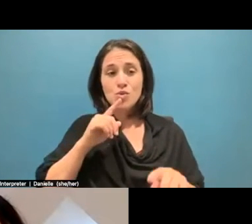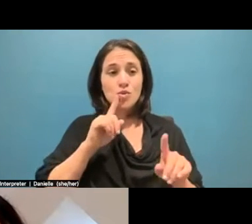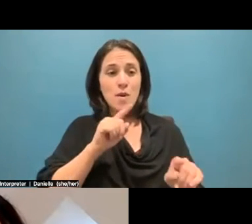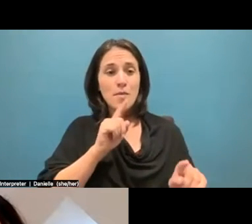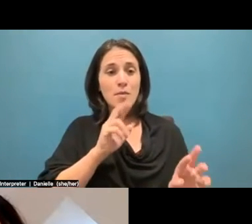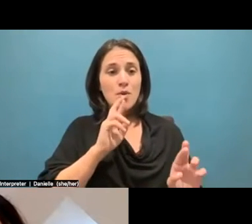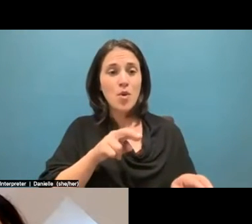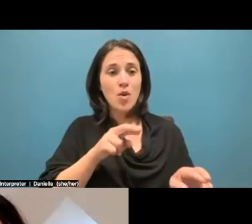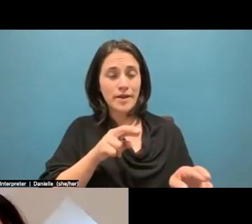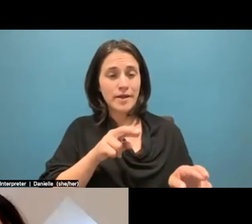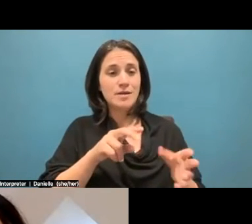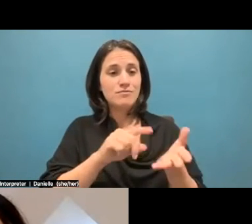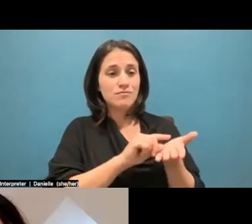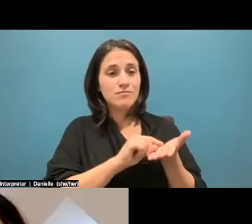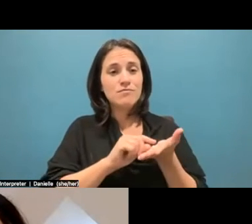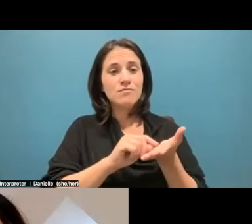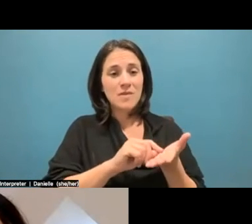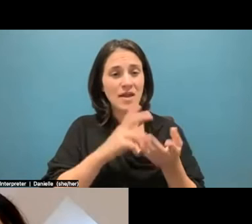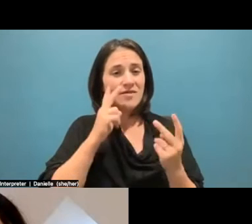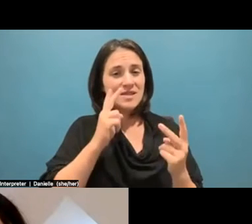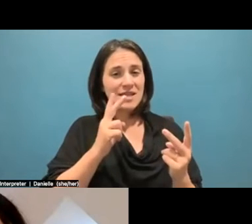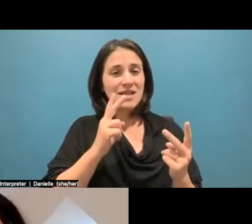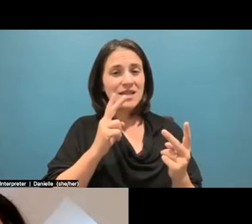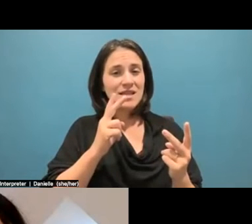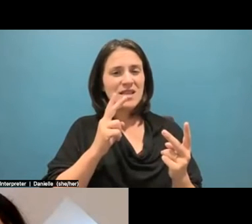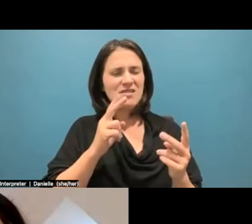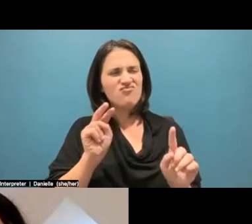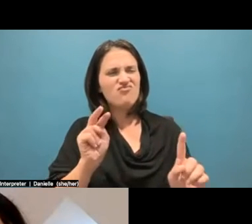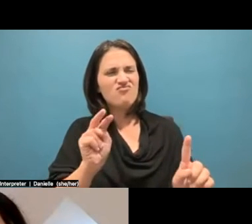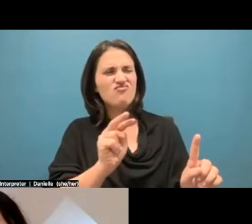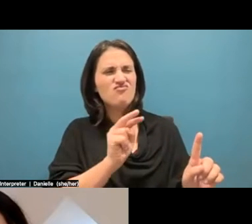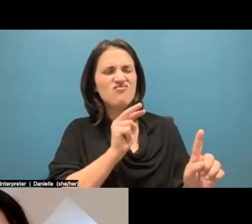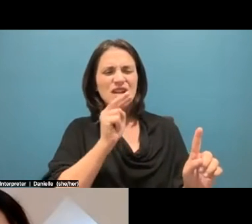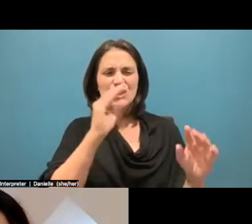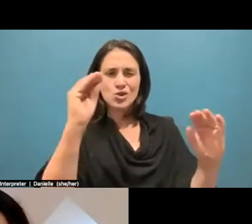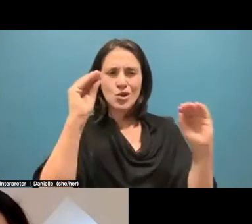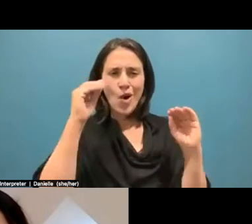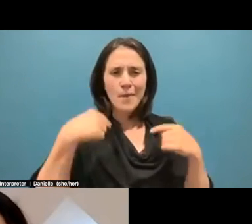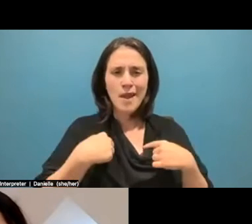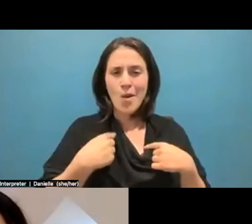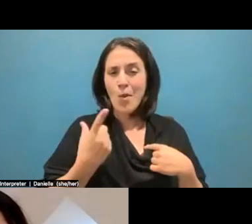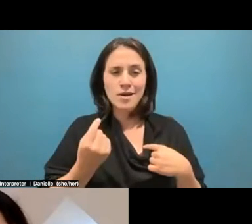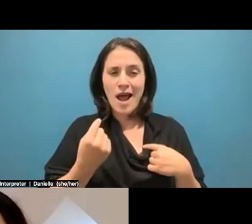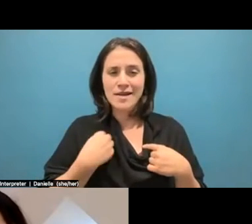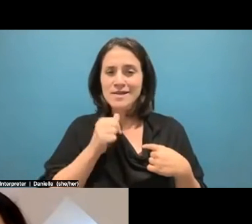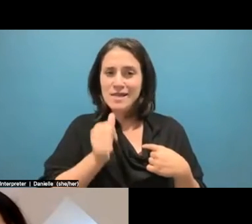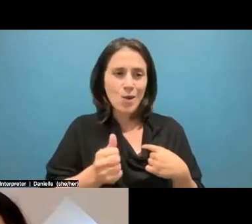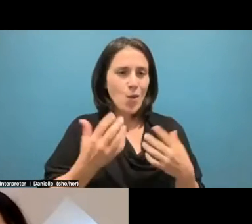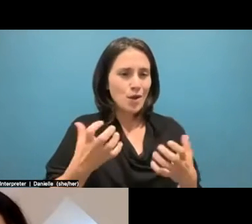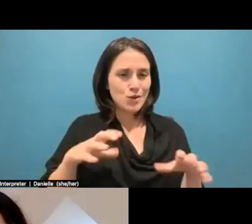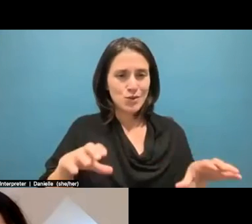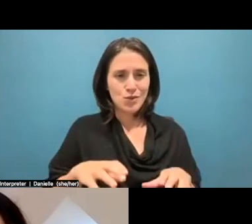instruction, instructional for like the images I didn't want to create. So I think that we've seen images of despair.